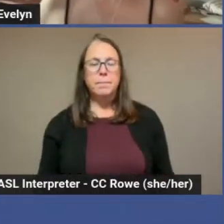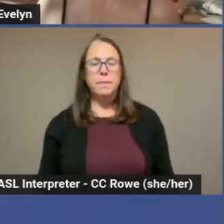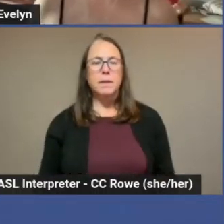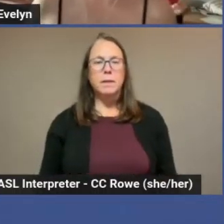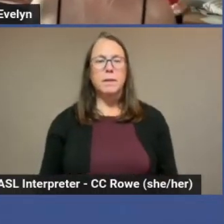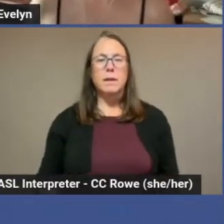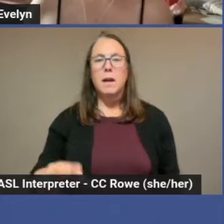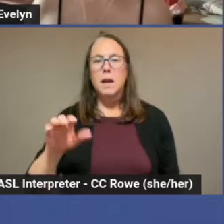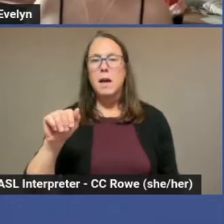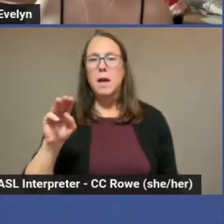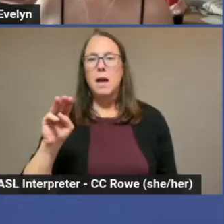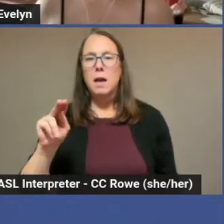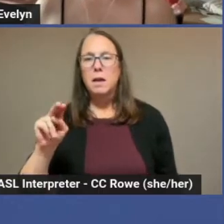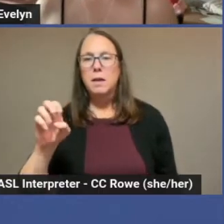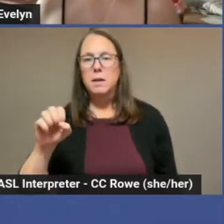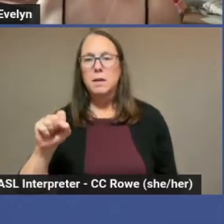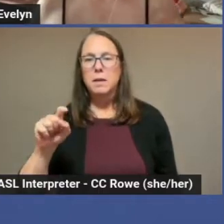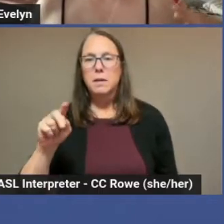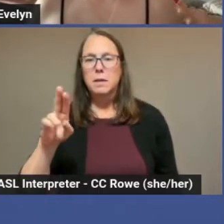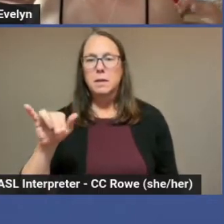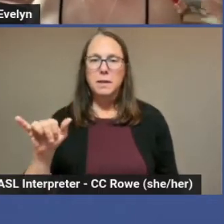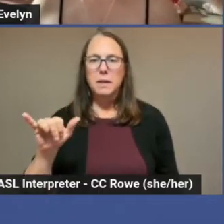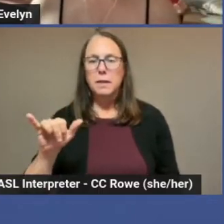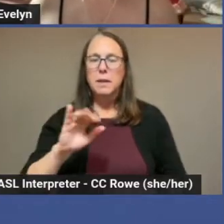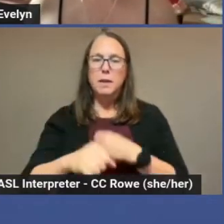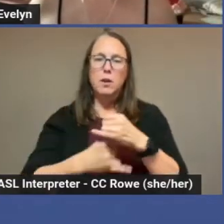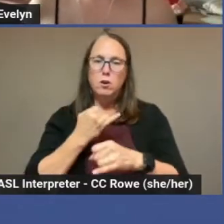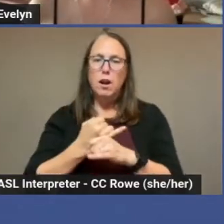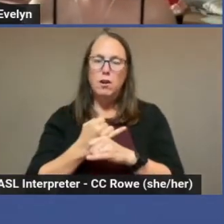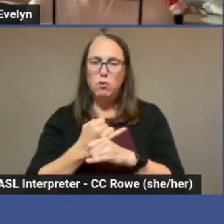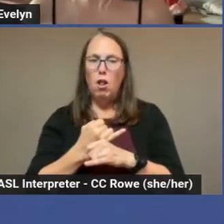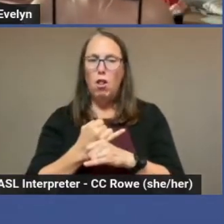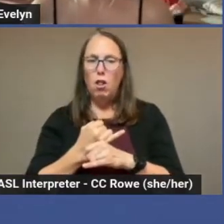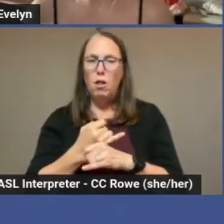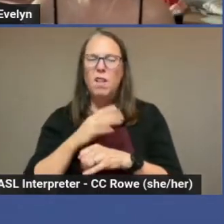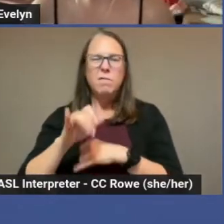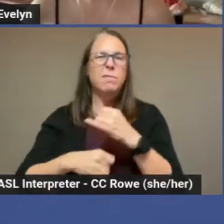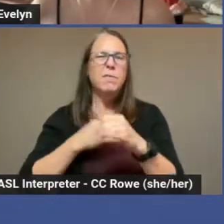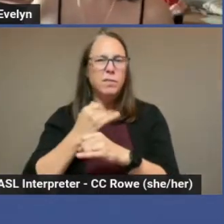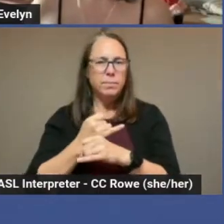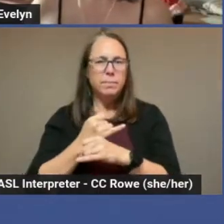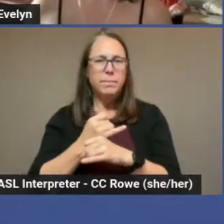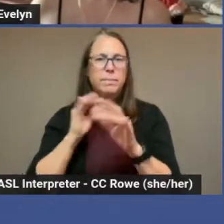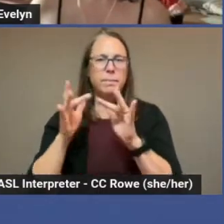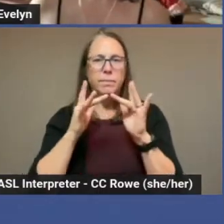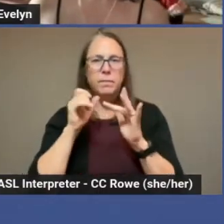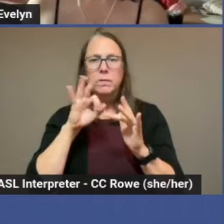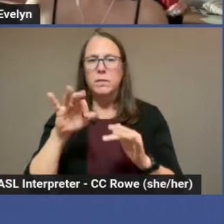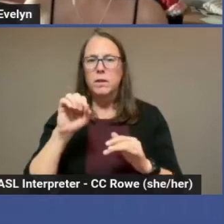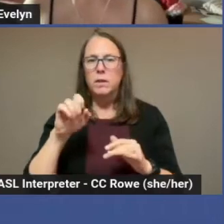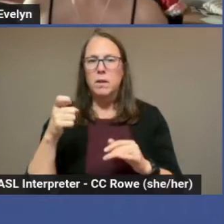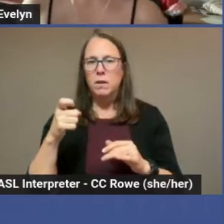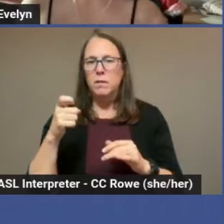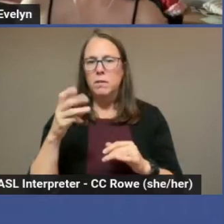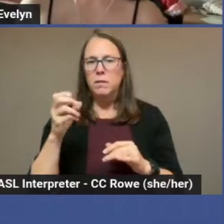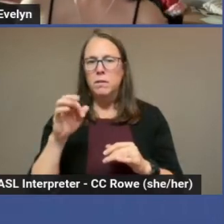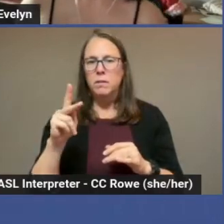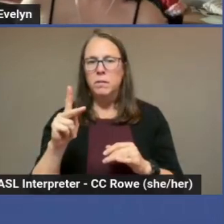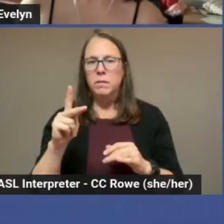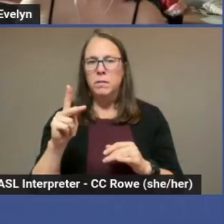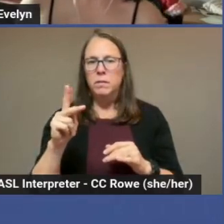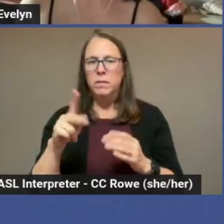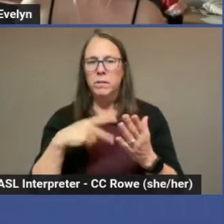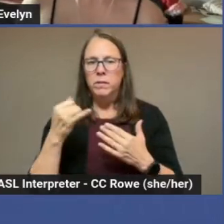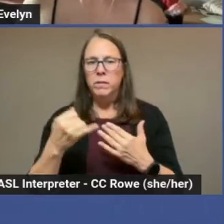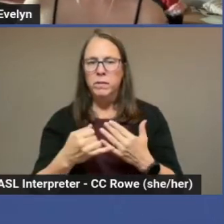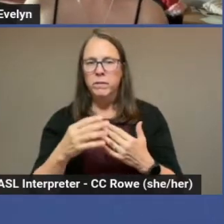Amnesty International, the international network of sex work projects, and hacking and